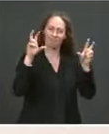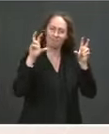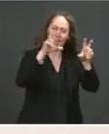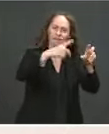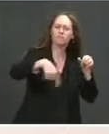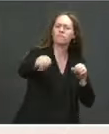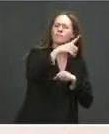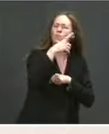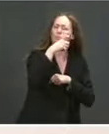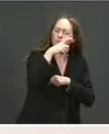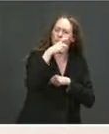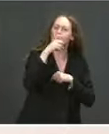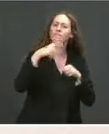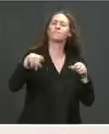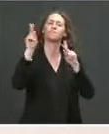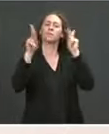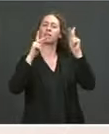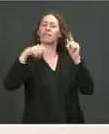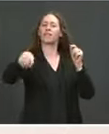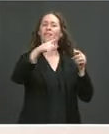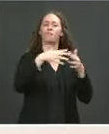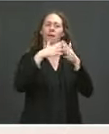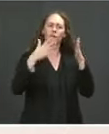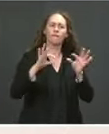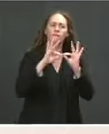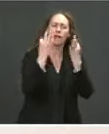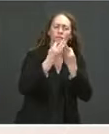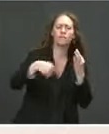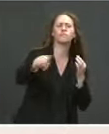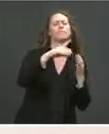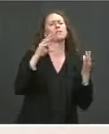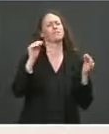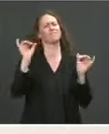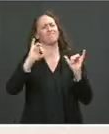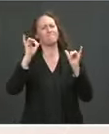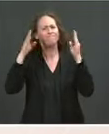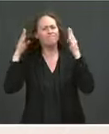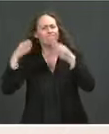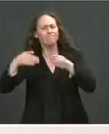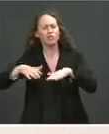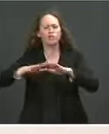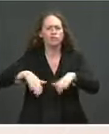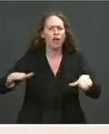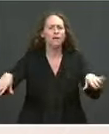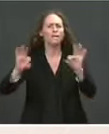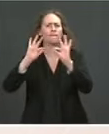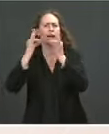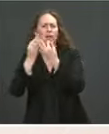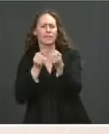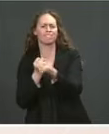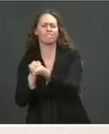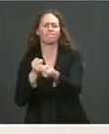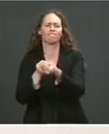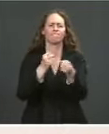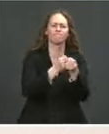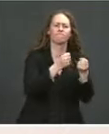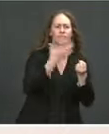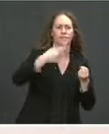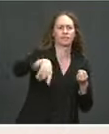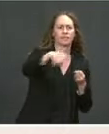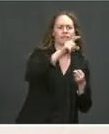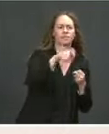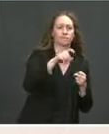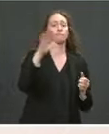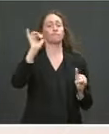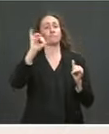plan that will provide critical support for children and families and, by doing so, critical support for our economy by